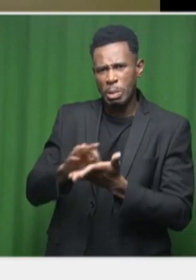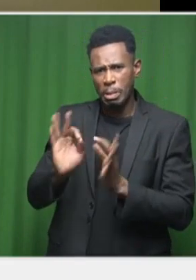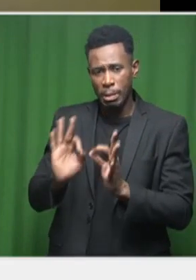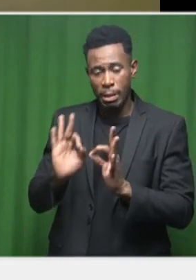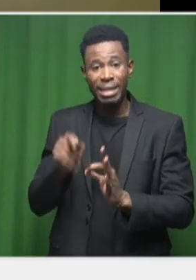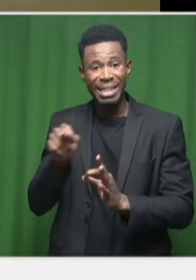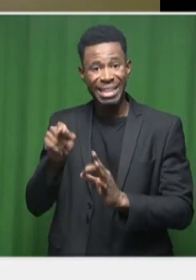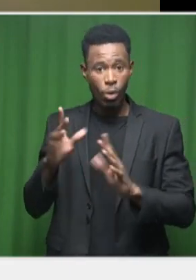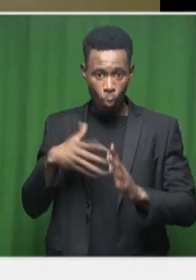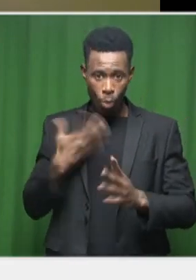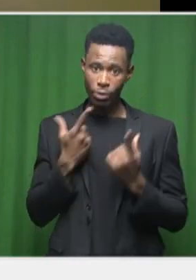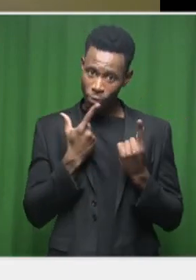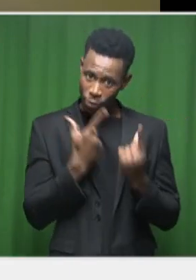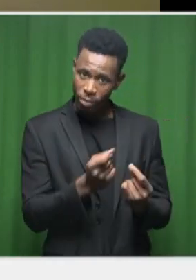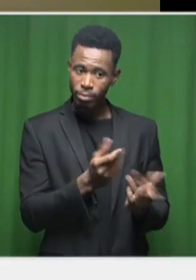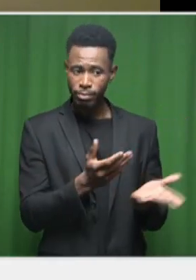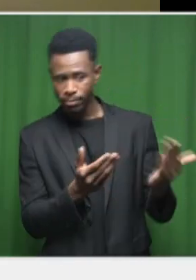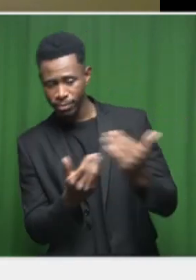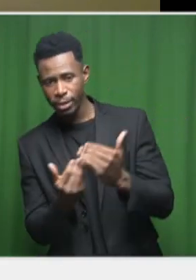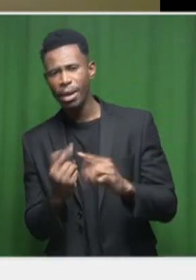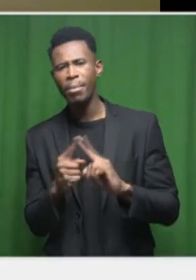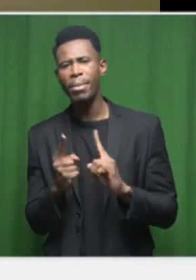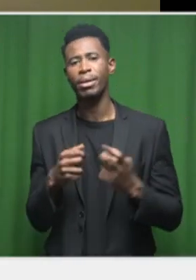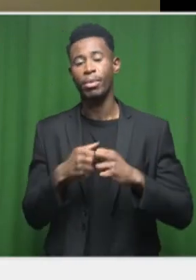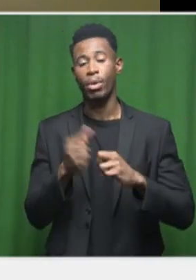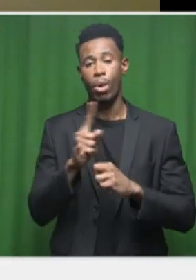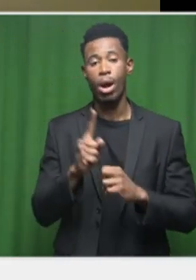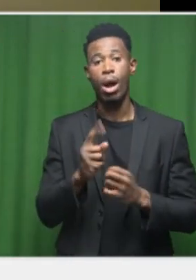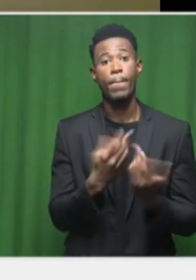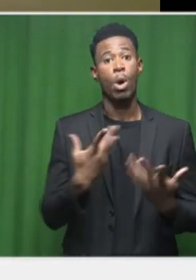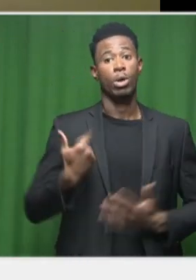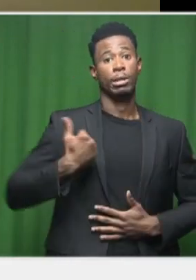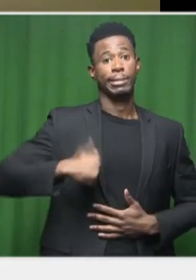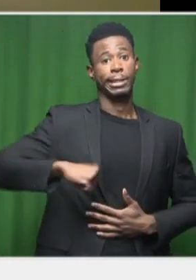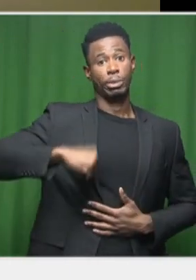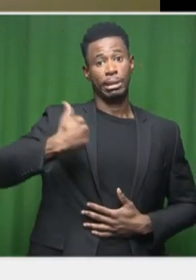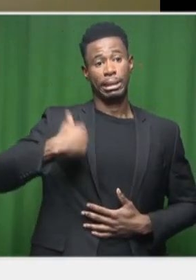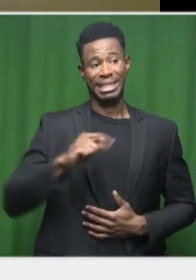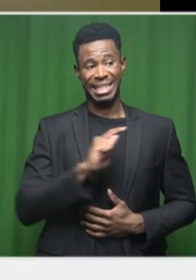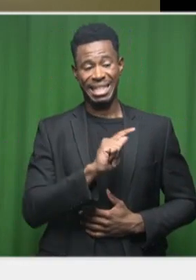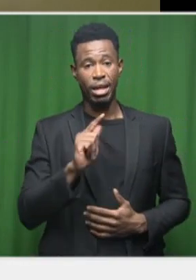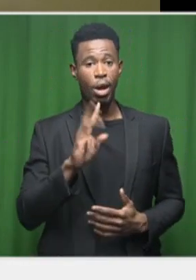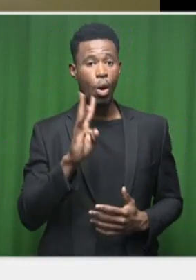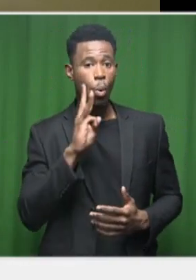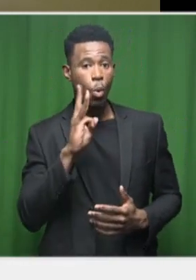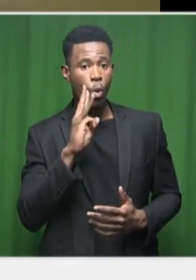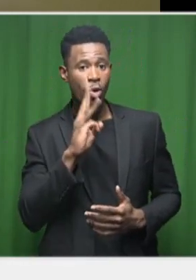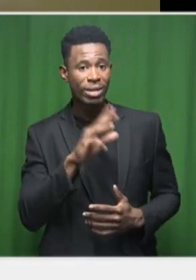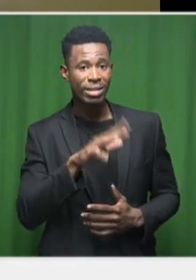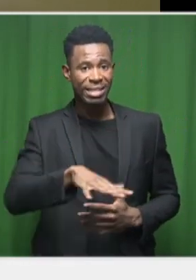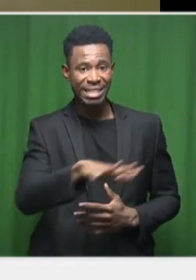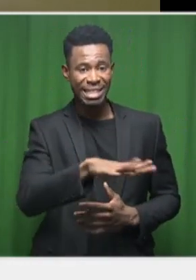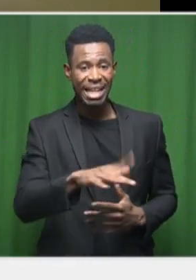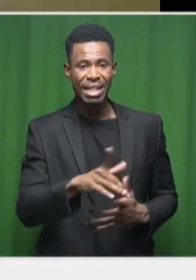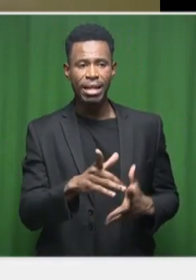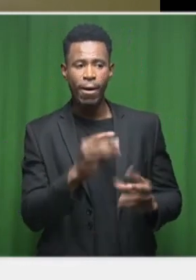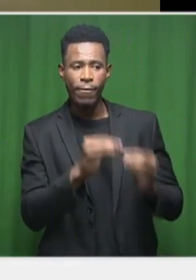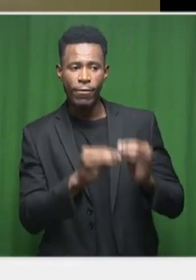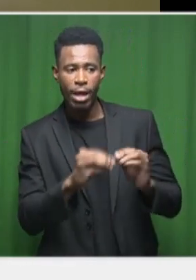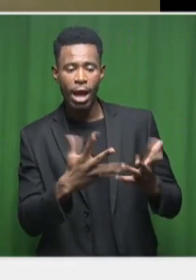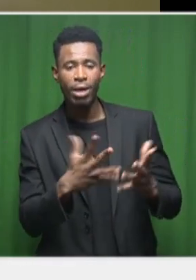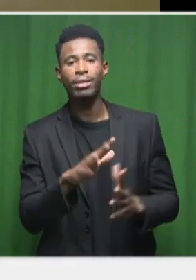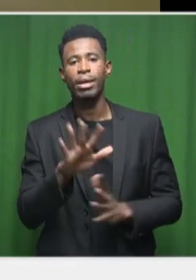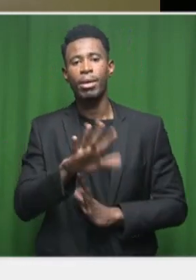you can see that most of the wastewater treatment plants of the municipalities, most of them, basically only 50%, reacted